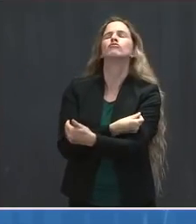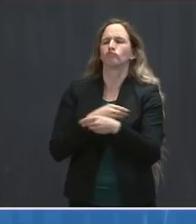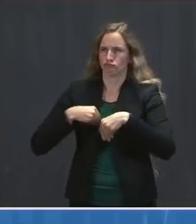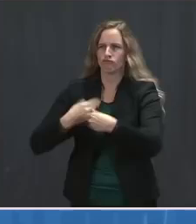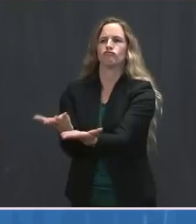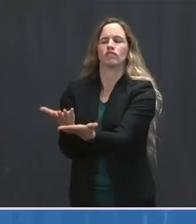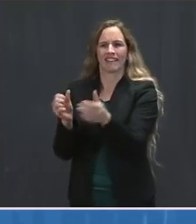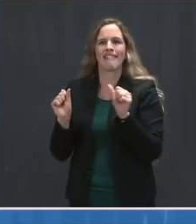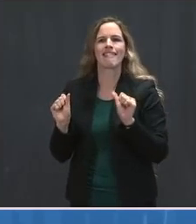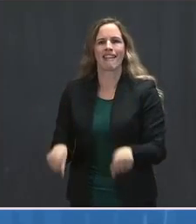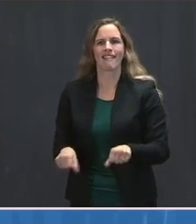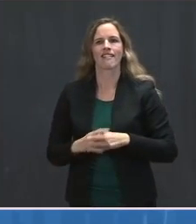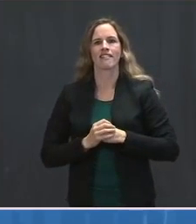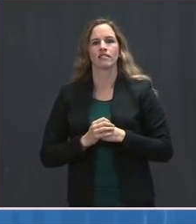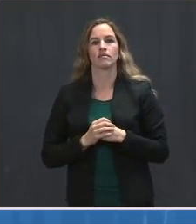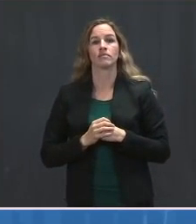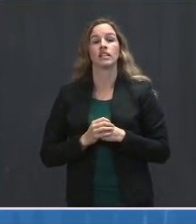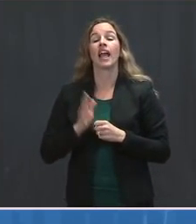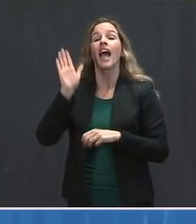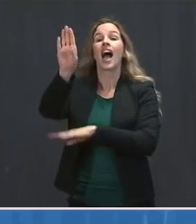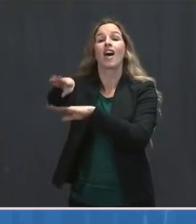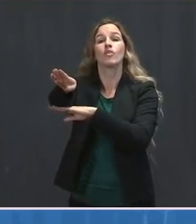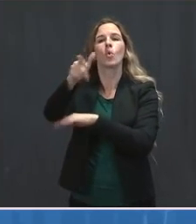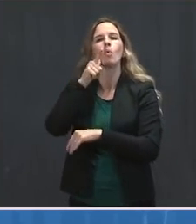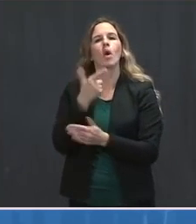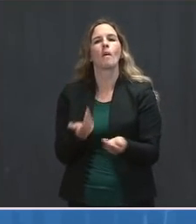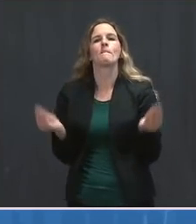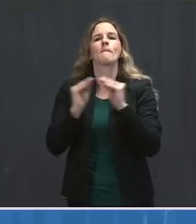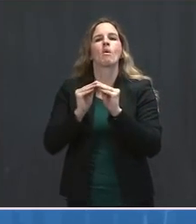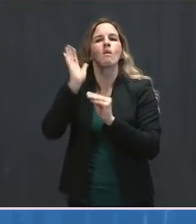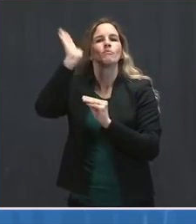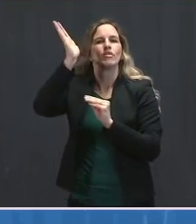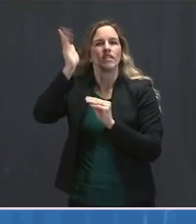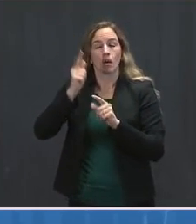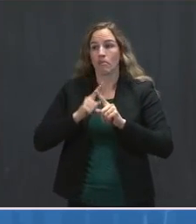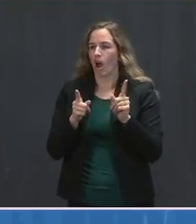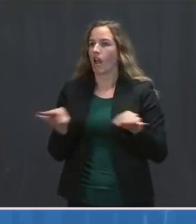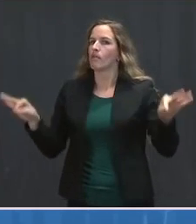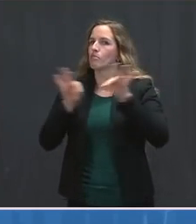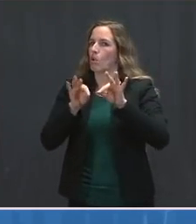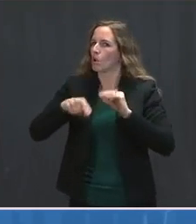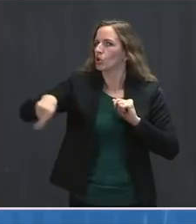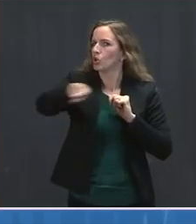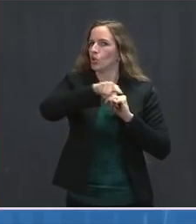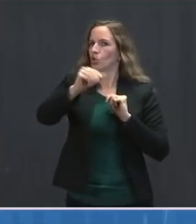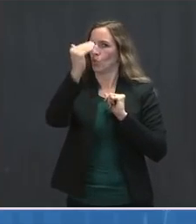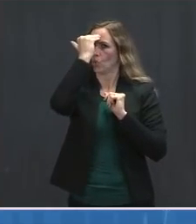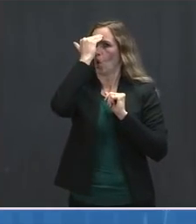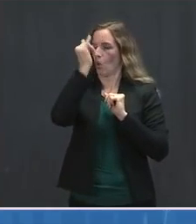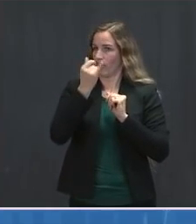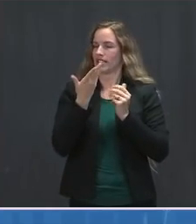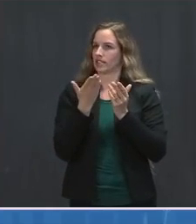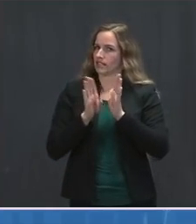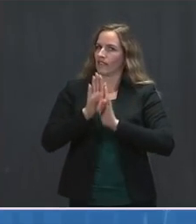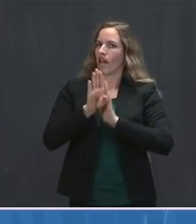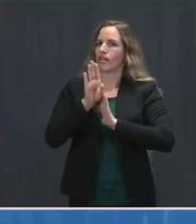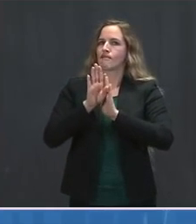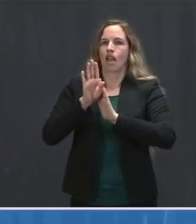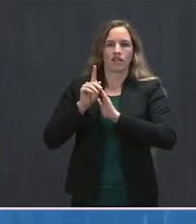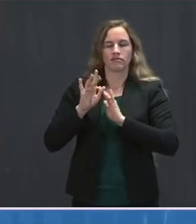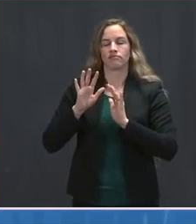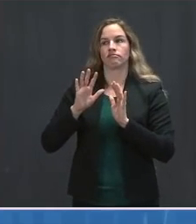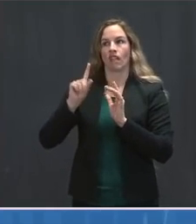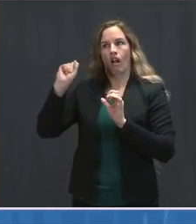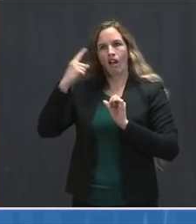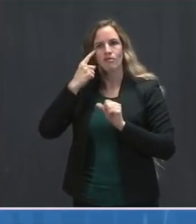briefing this afternoon with more details, but I want to make sure you are aware of this important development in our whole-of-government response.